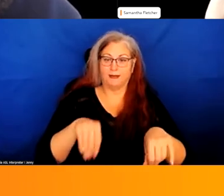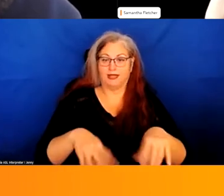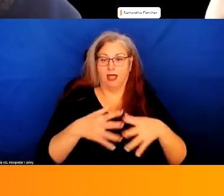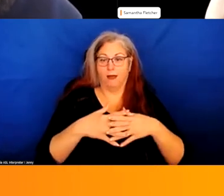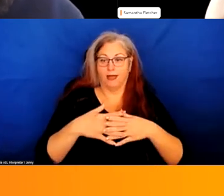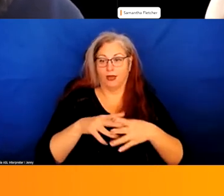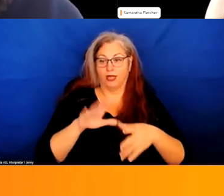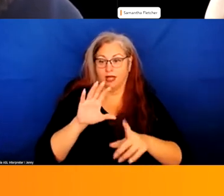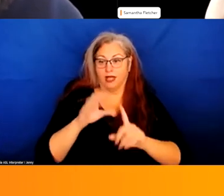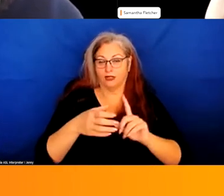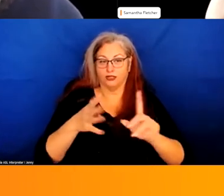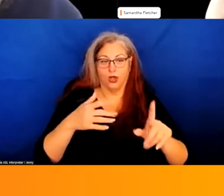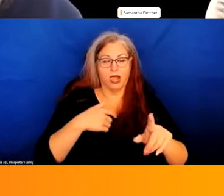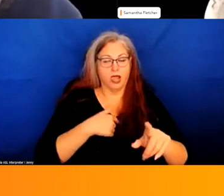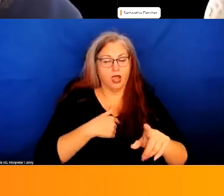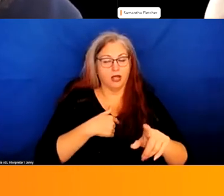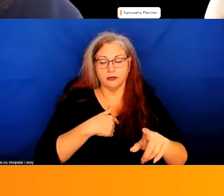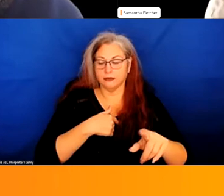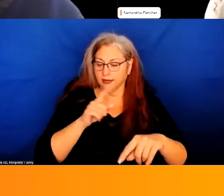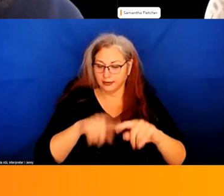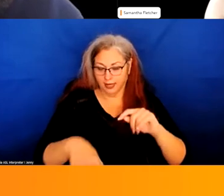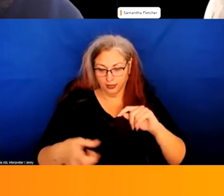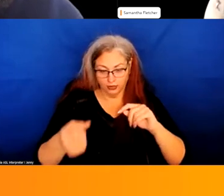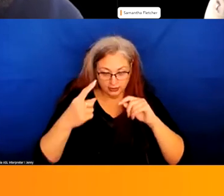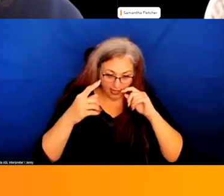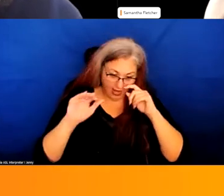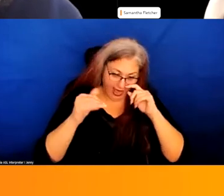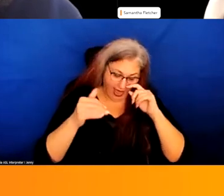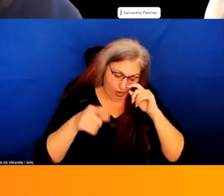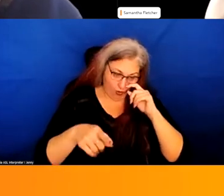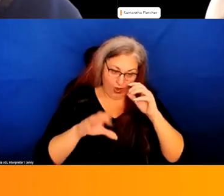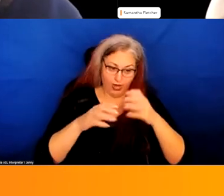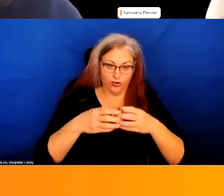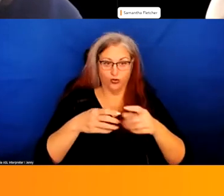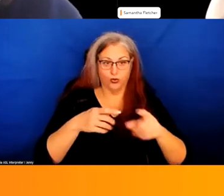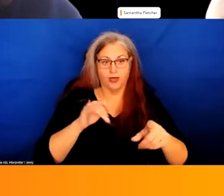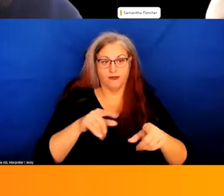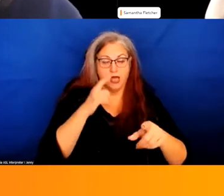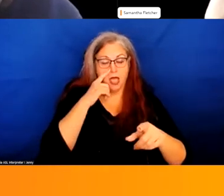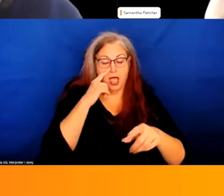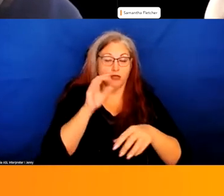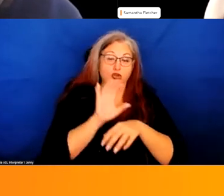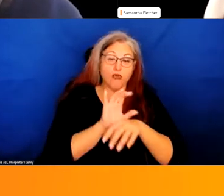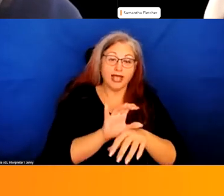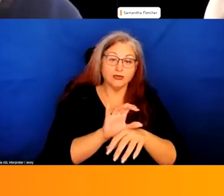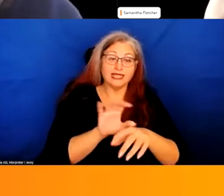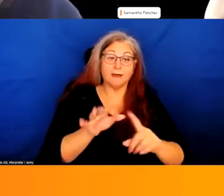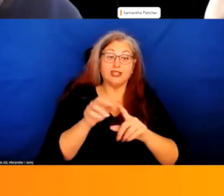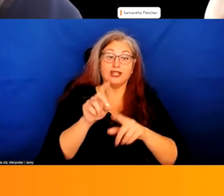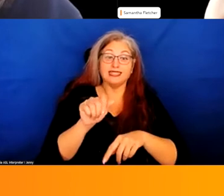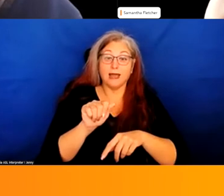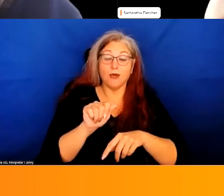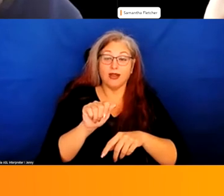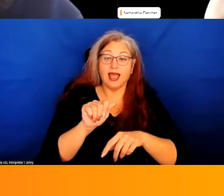I do not understand how a group of grassroots activists, especially disabled activists, were